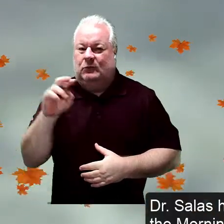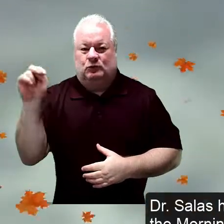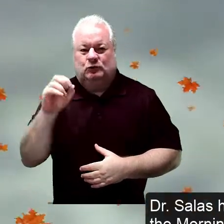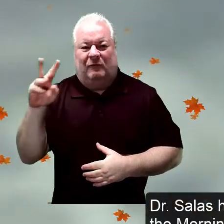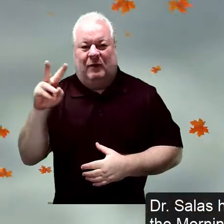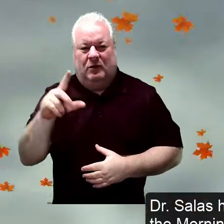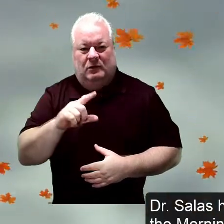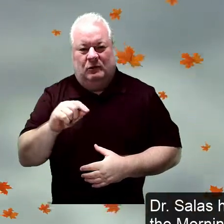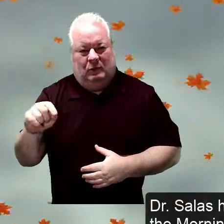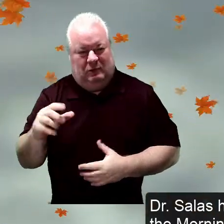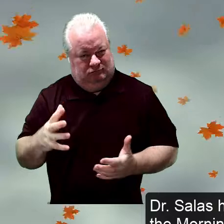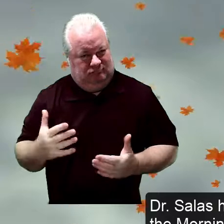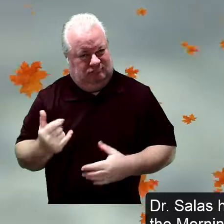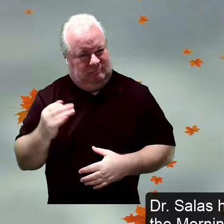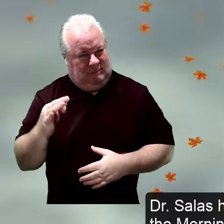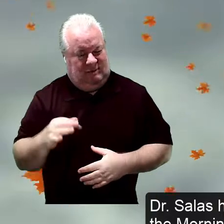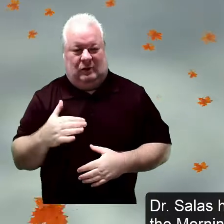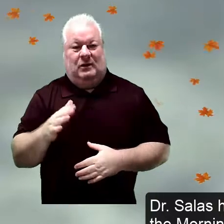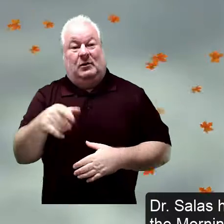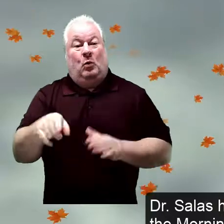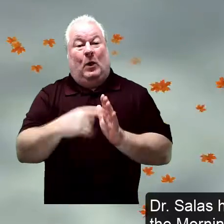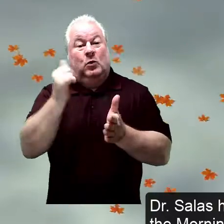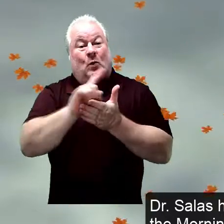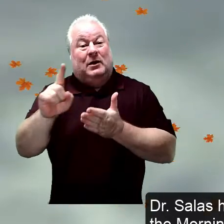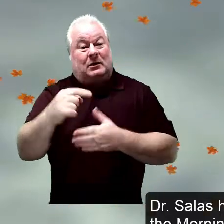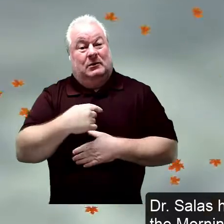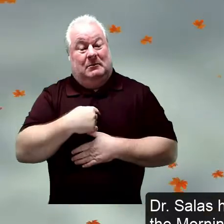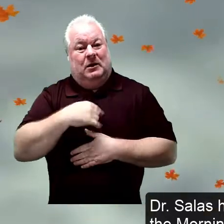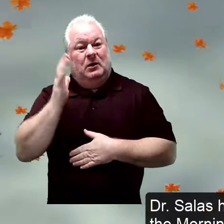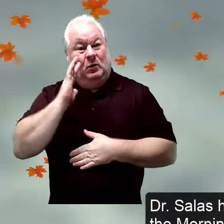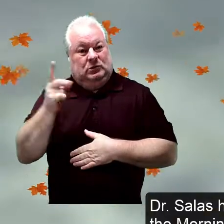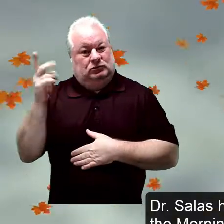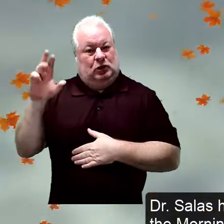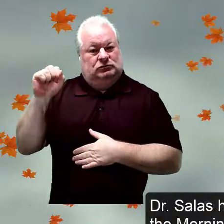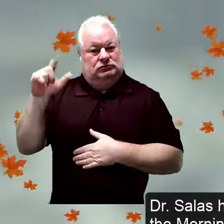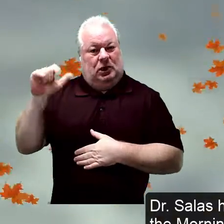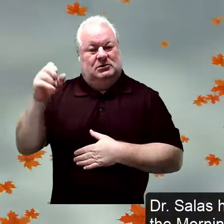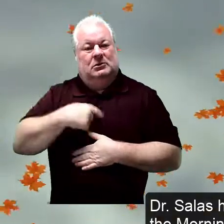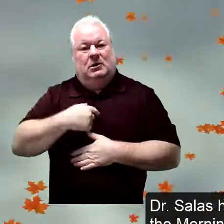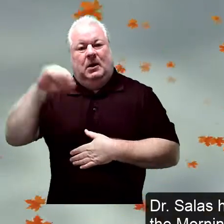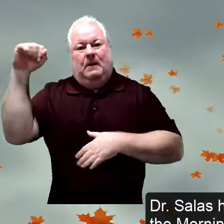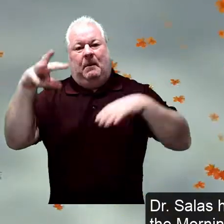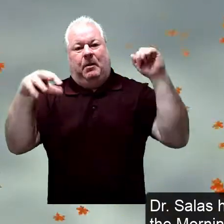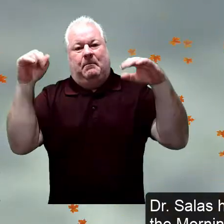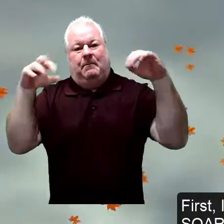Dr. Sal is here. And once a week, I will be bringing you the morning announcements.